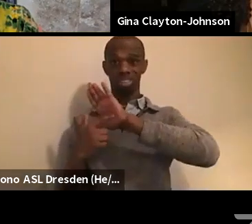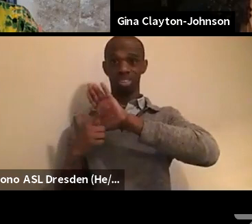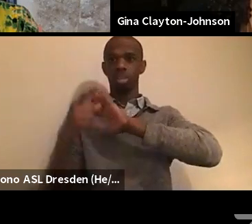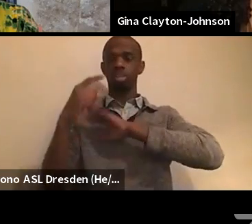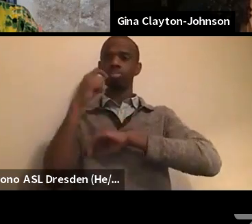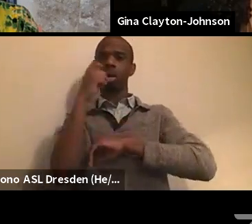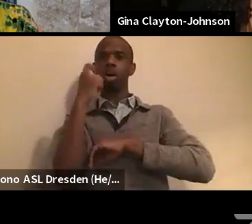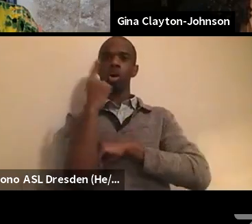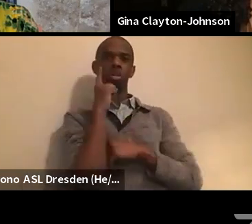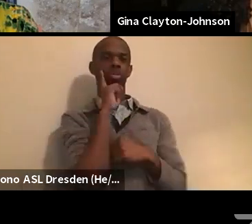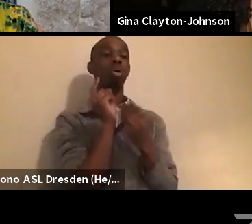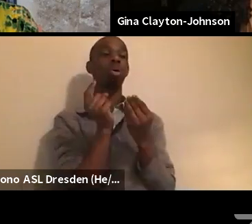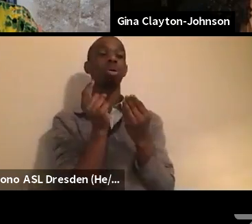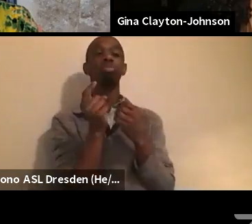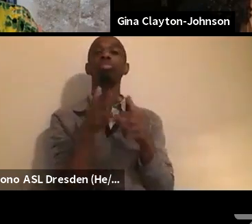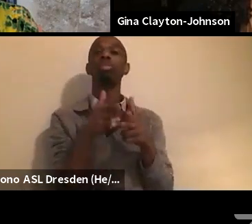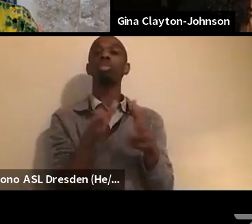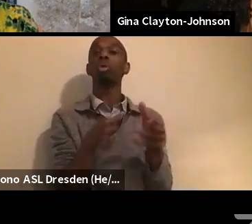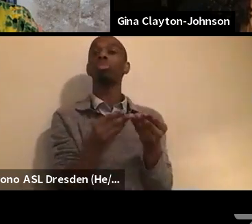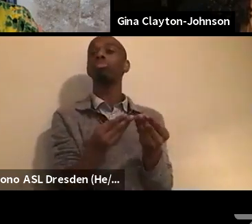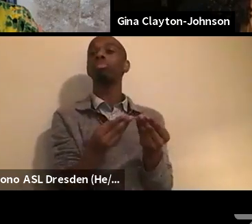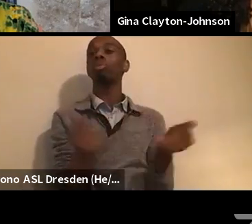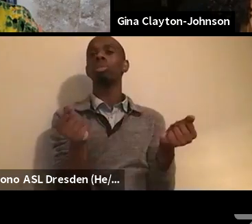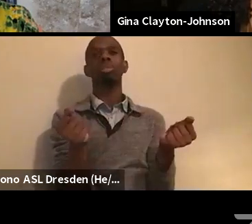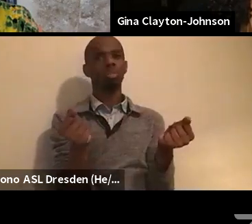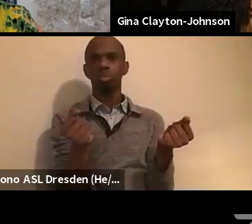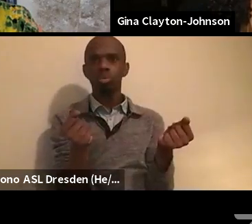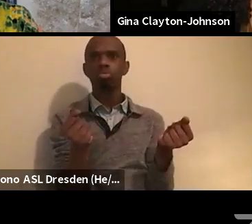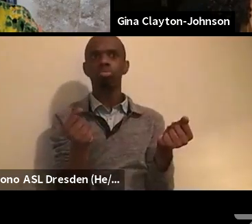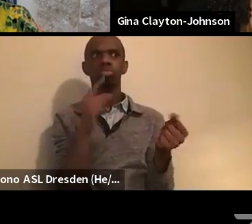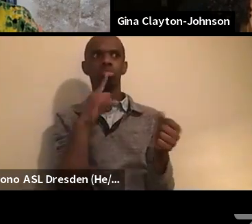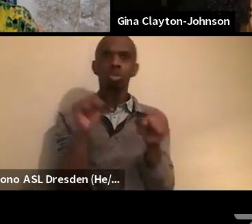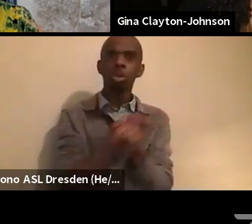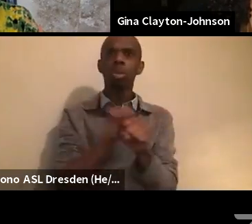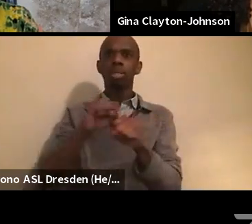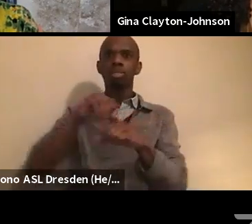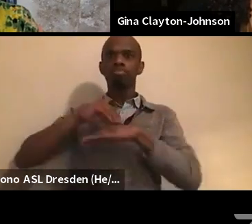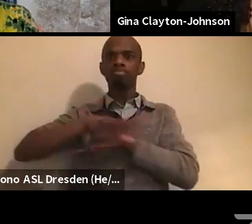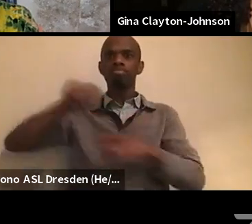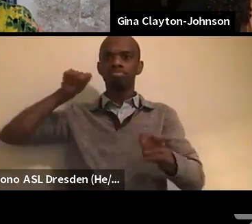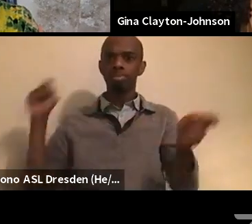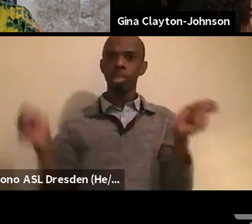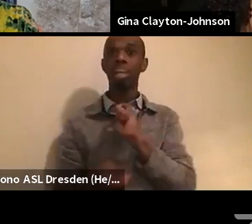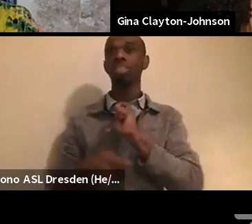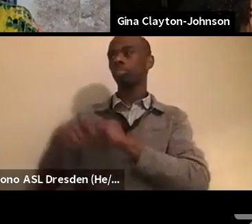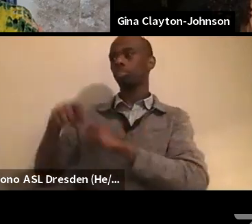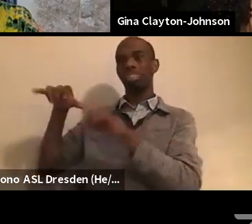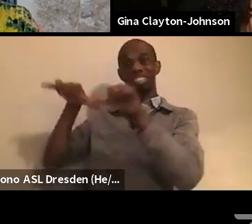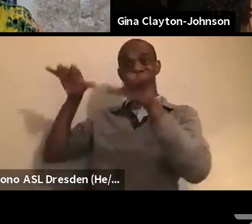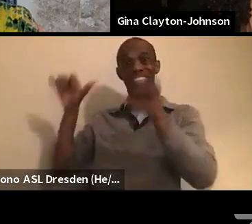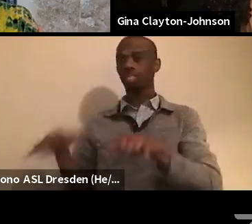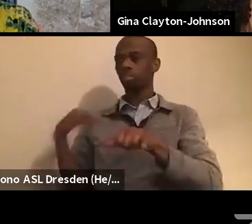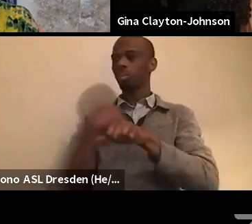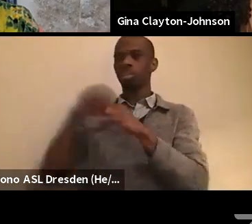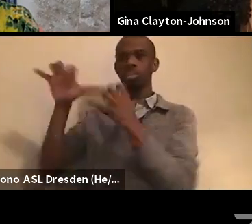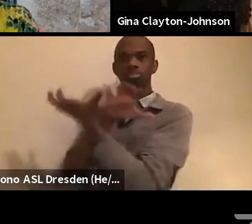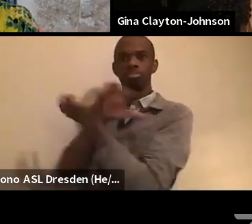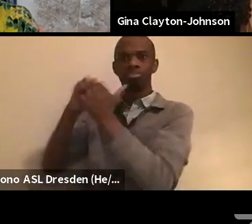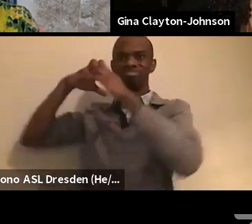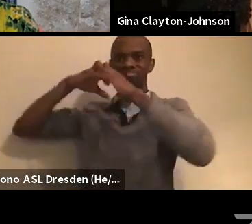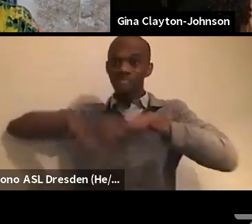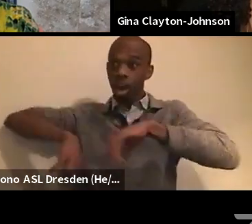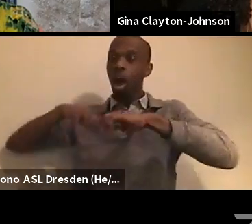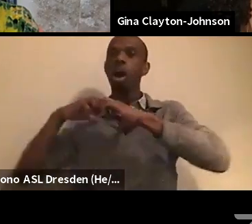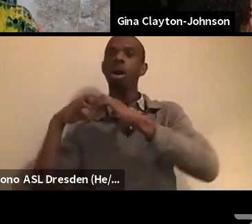policies. We're talking about policies that are upending and transforming the systems that we currently exist in. Um,